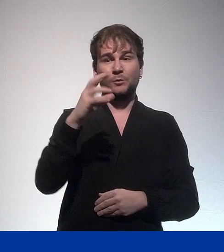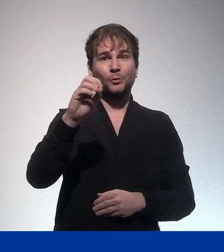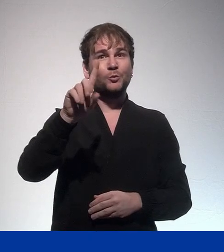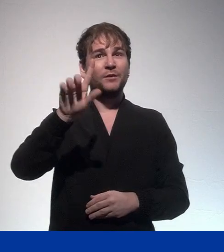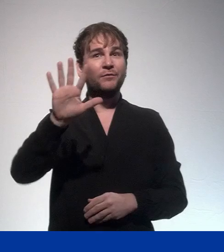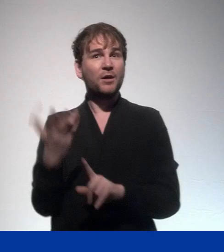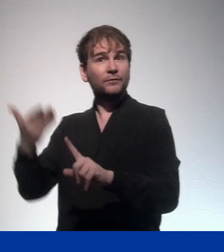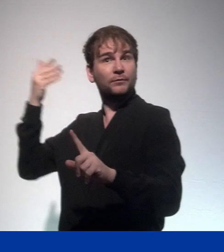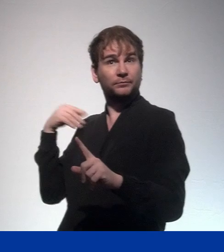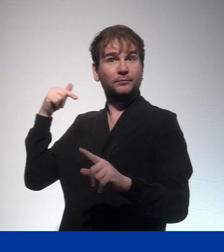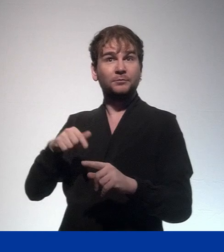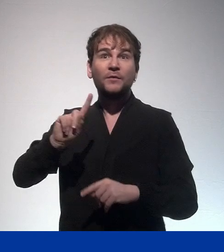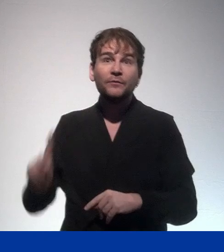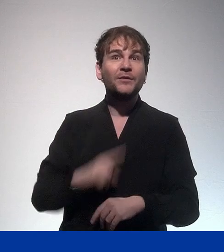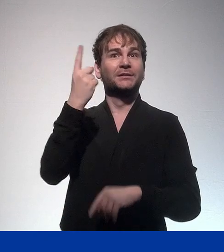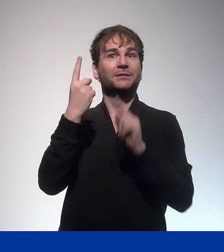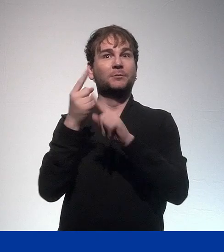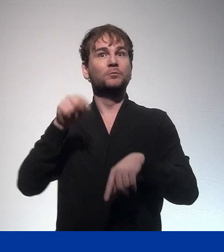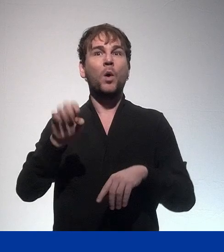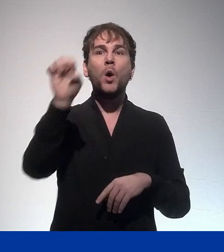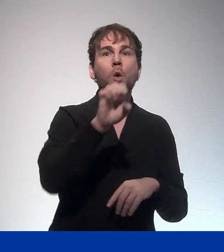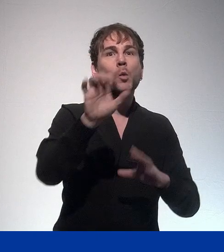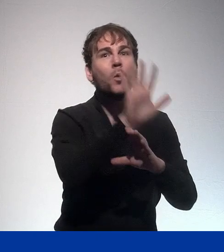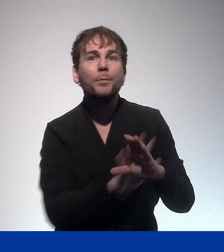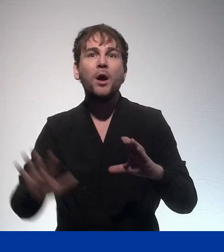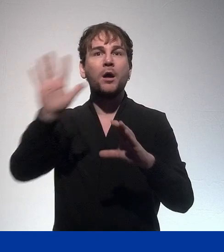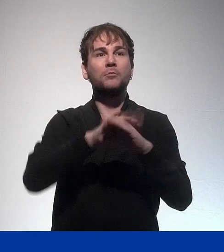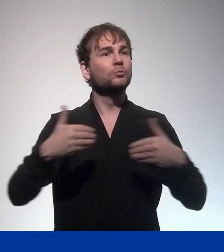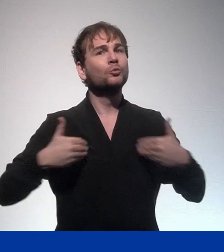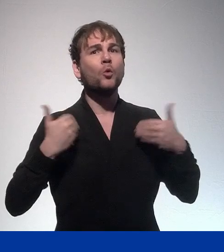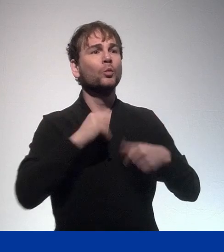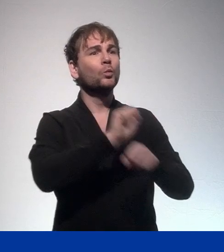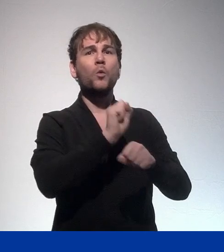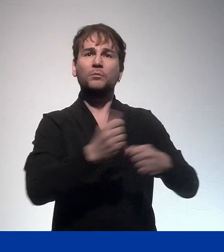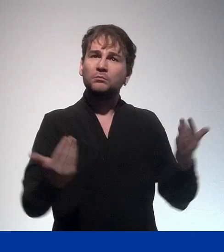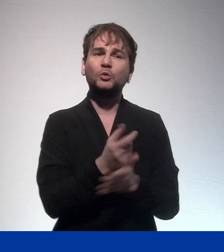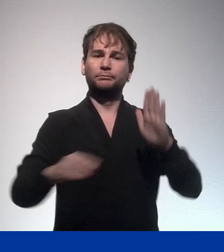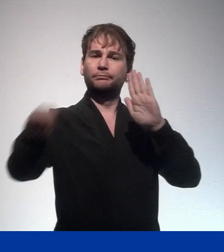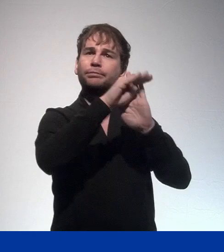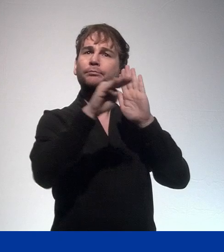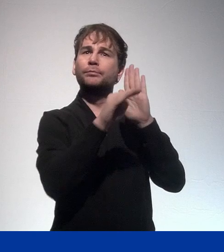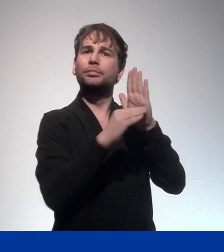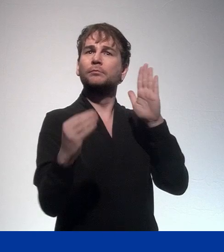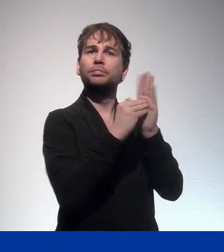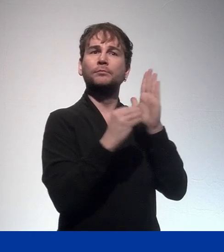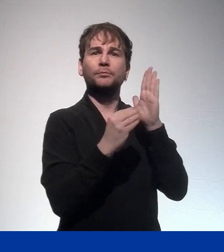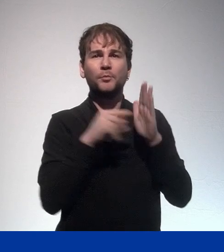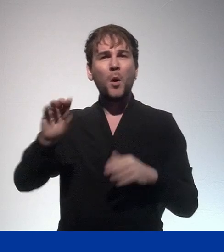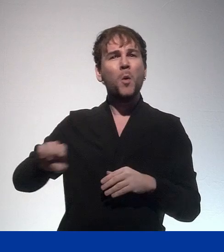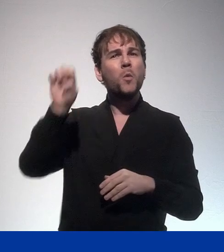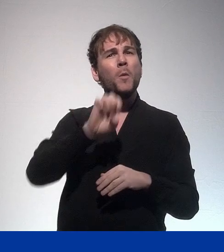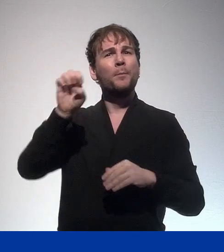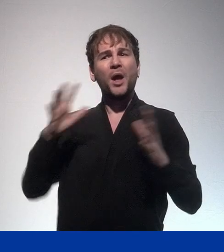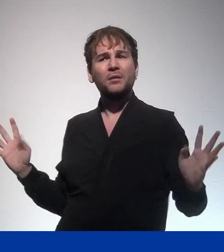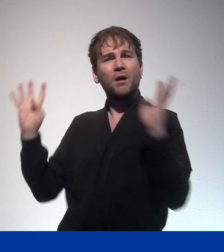called for a European youth work agenda. There were lots of discussions about that in the Council